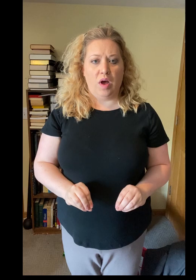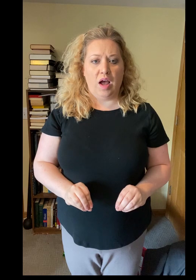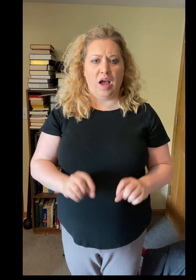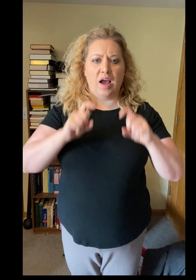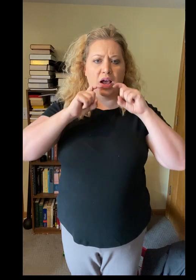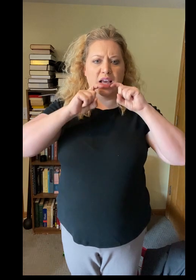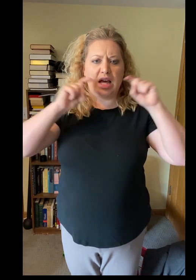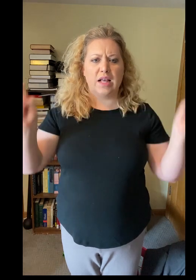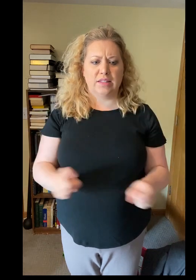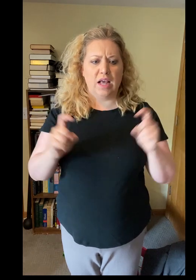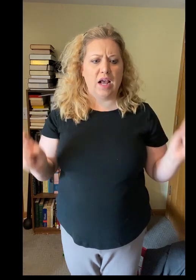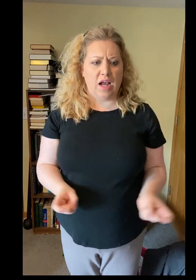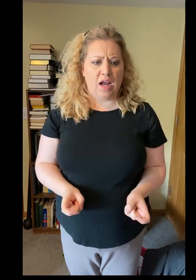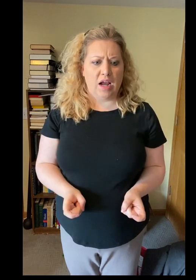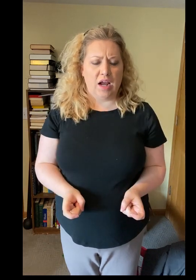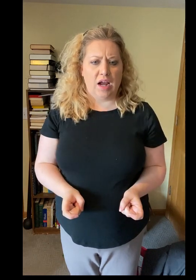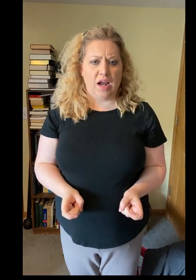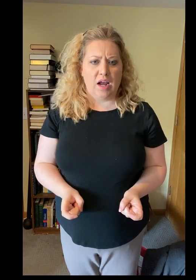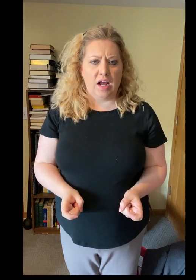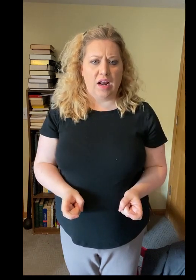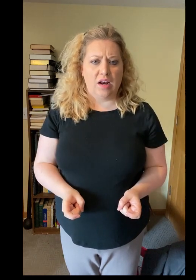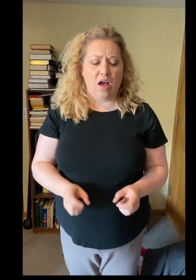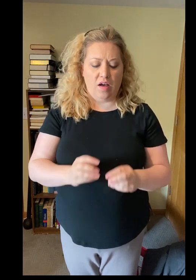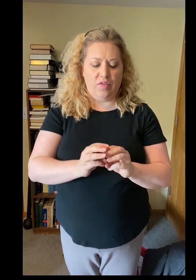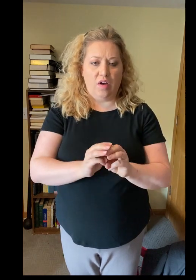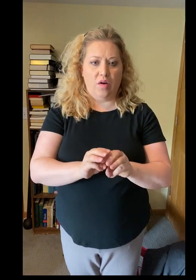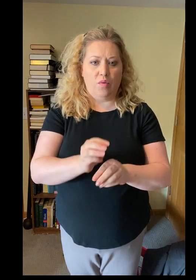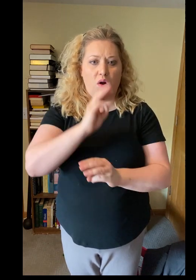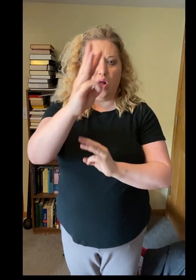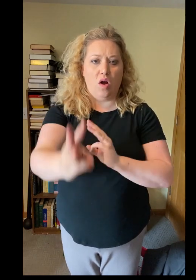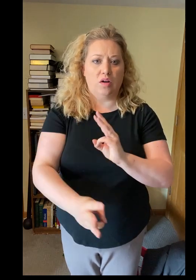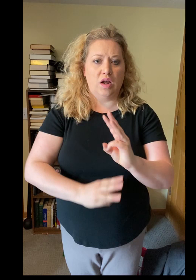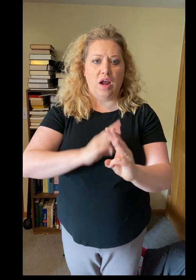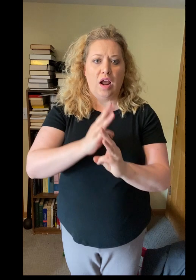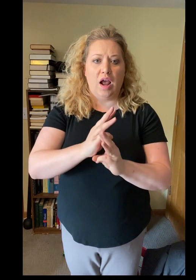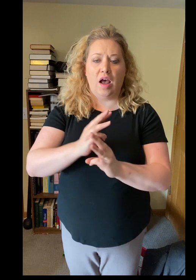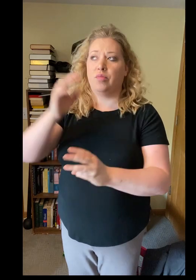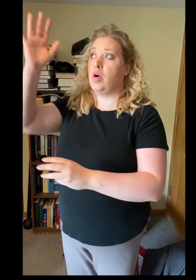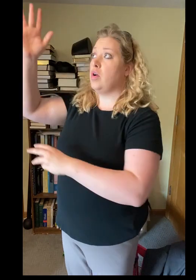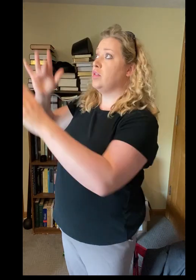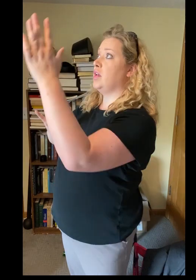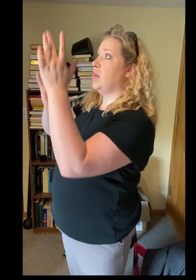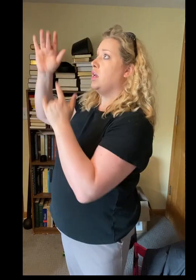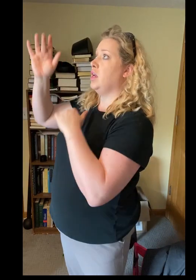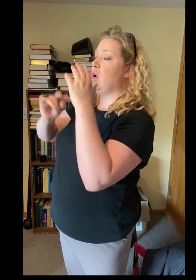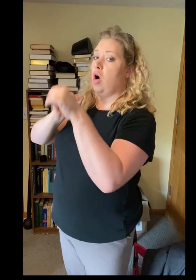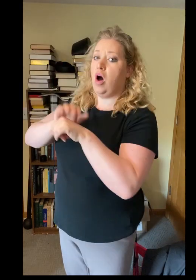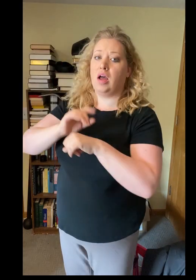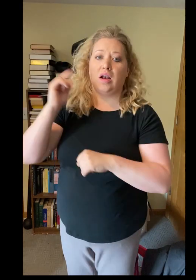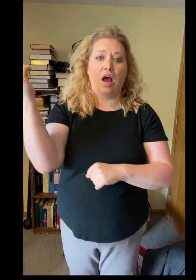away the sin of the world, have mercy